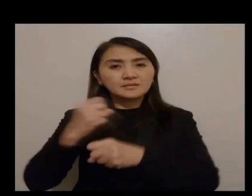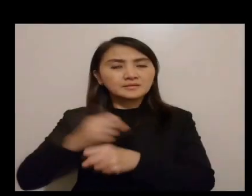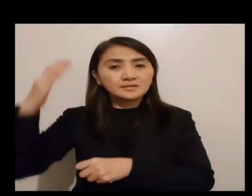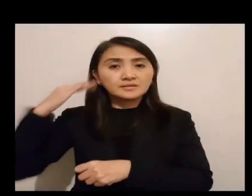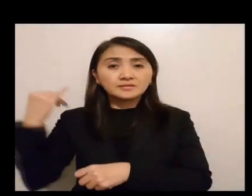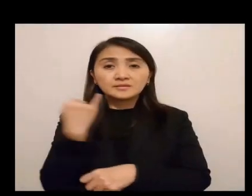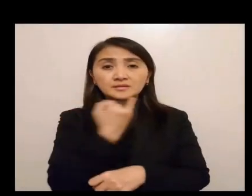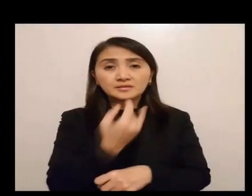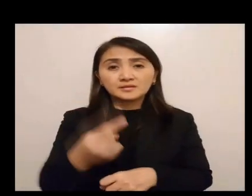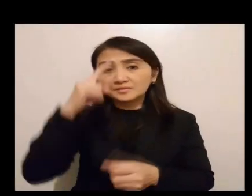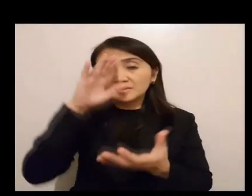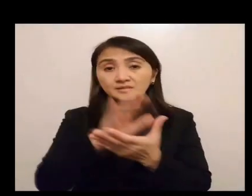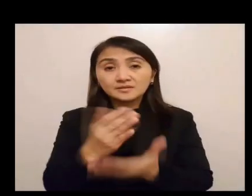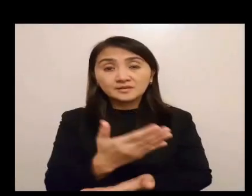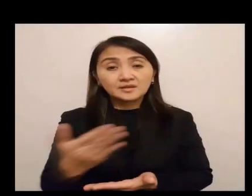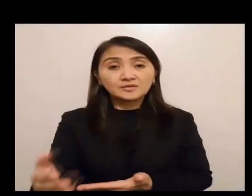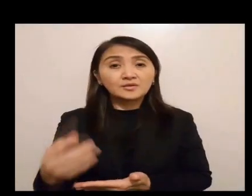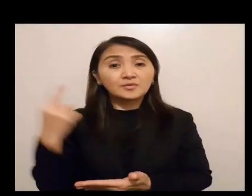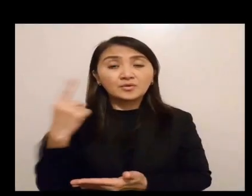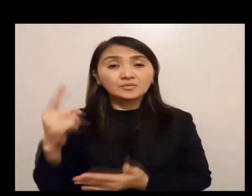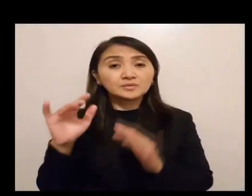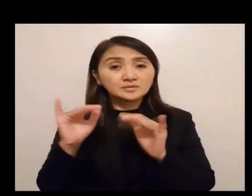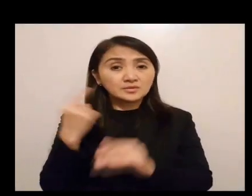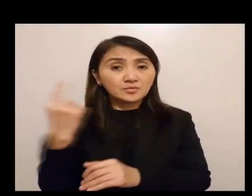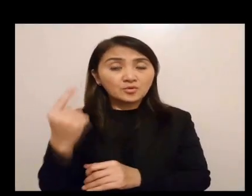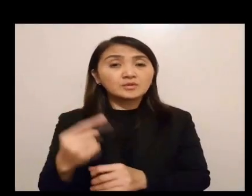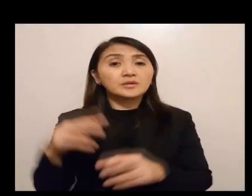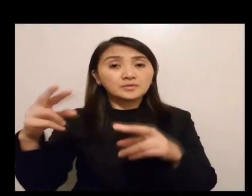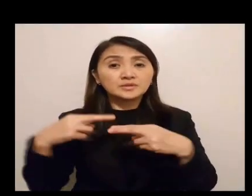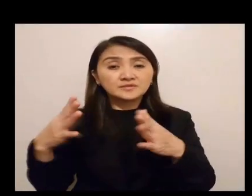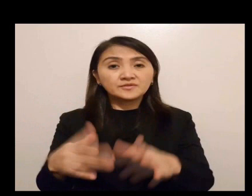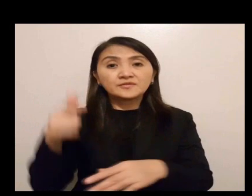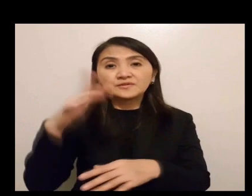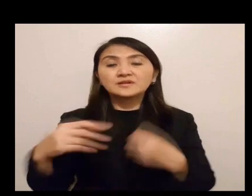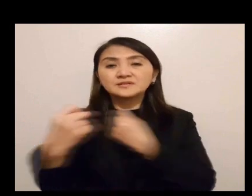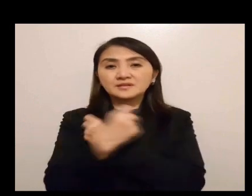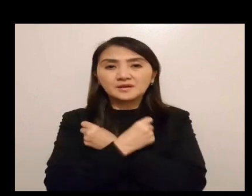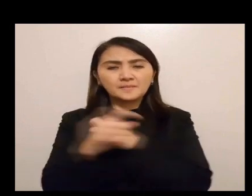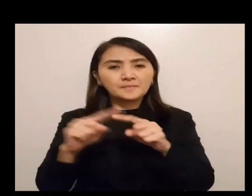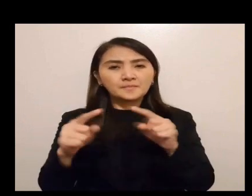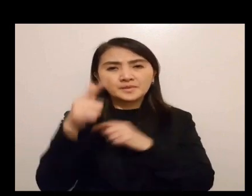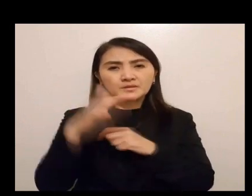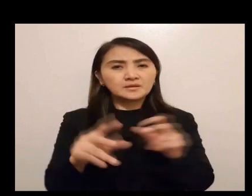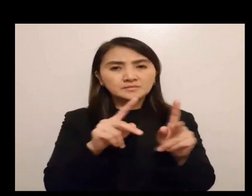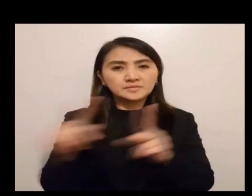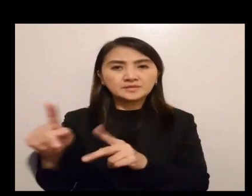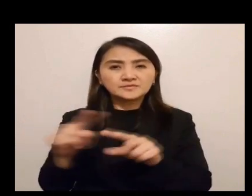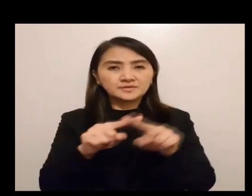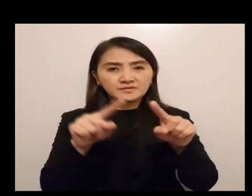For centuries the Israelites were convinced that they would always remain the only recipients of God's love.